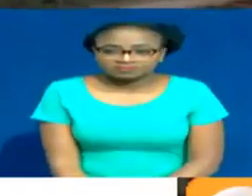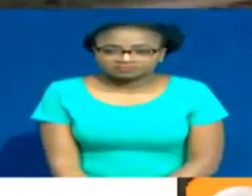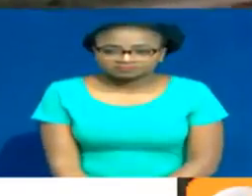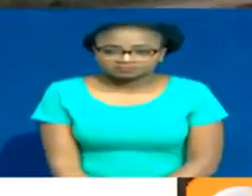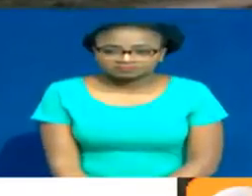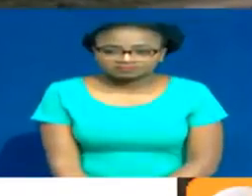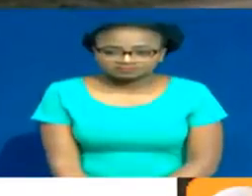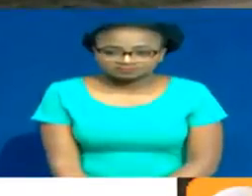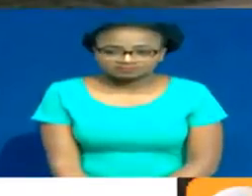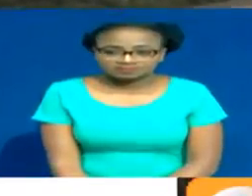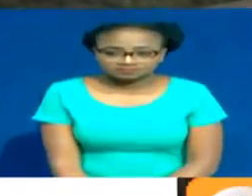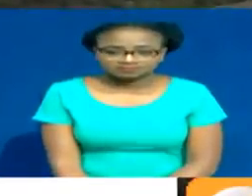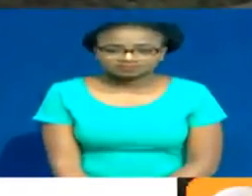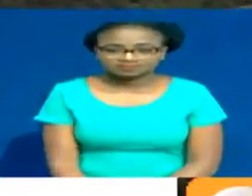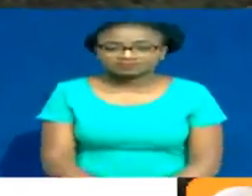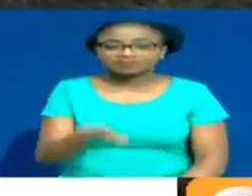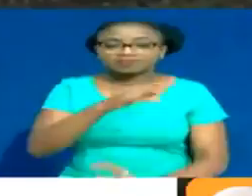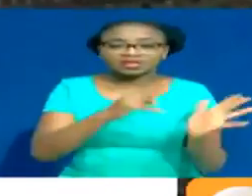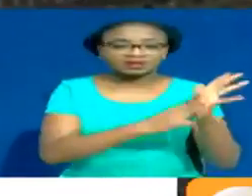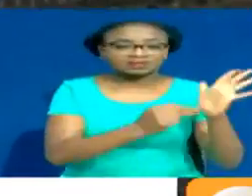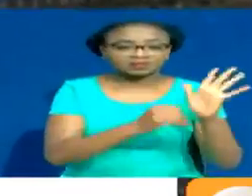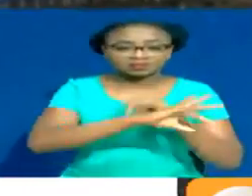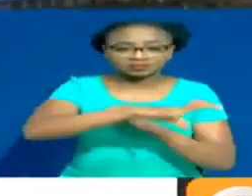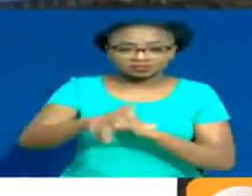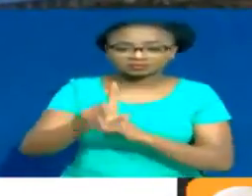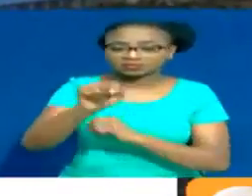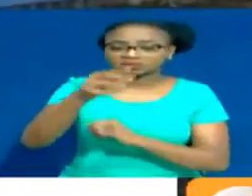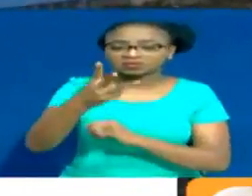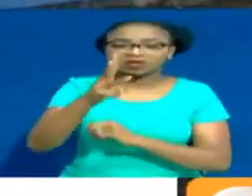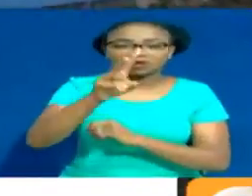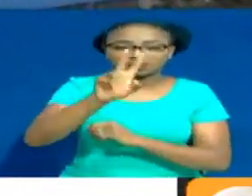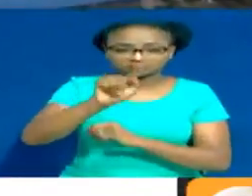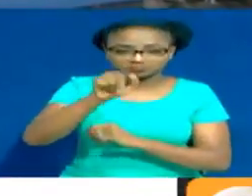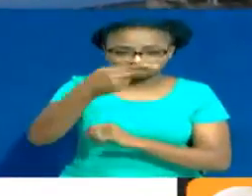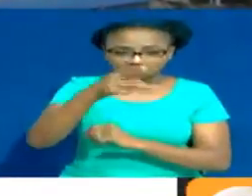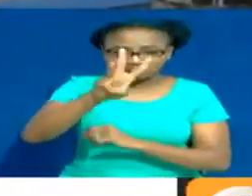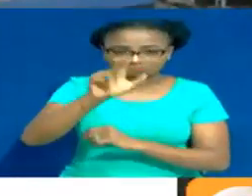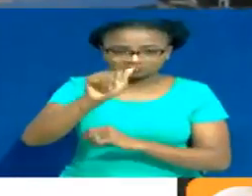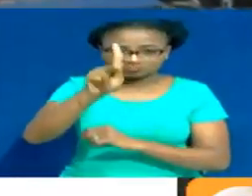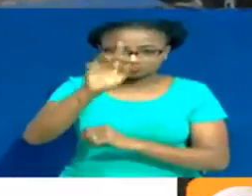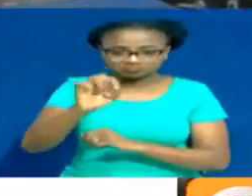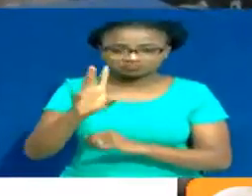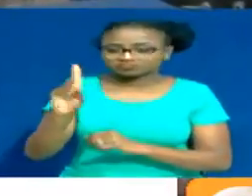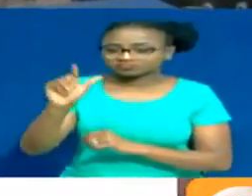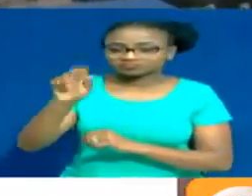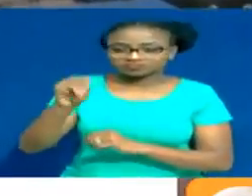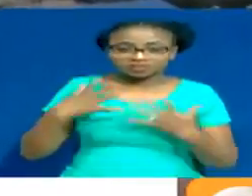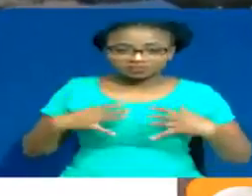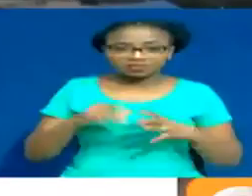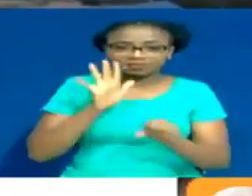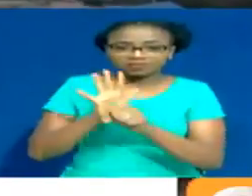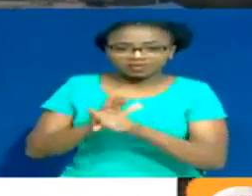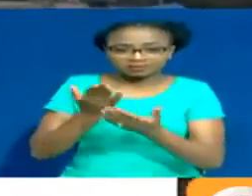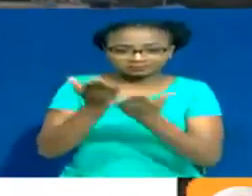Located in Booni constituency, Makwini County, Thuake Dam was the hope for over 1.3 million residents cutting